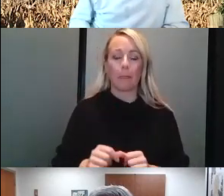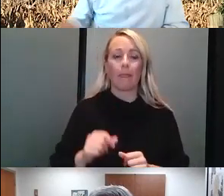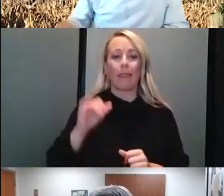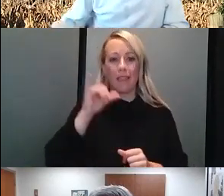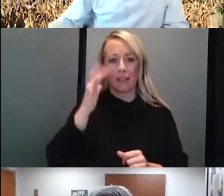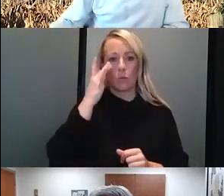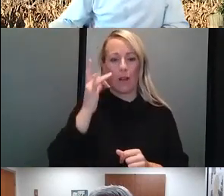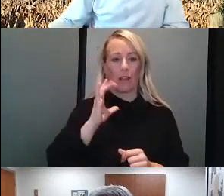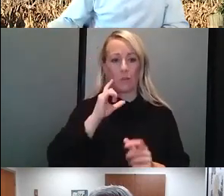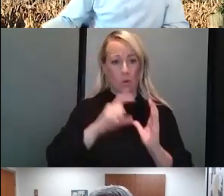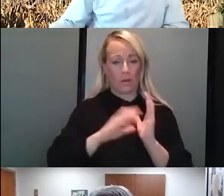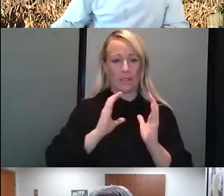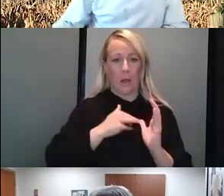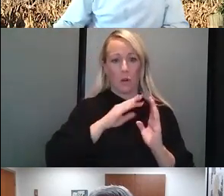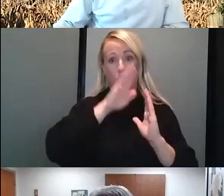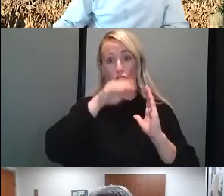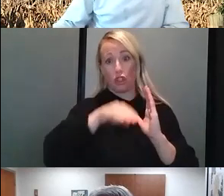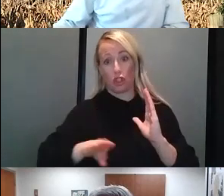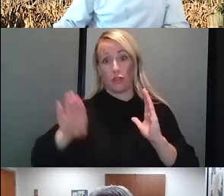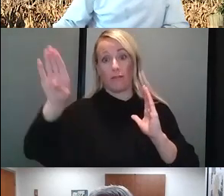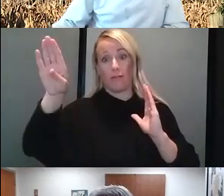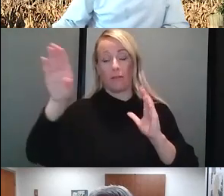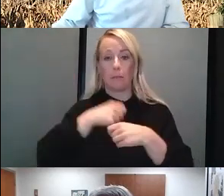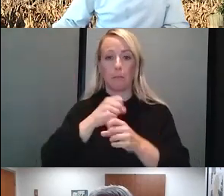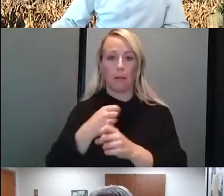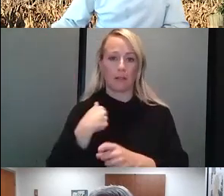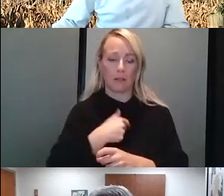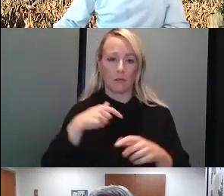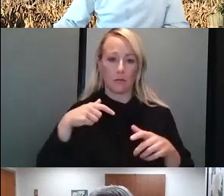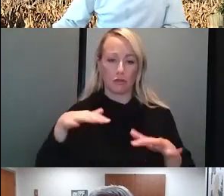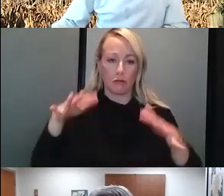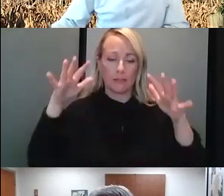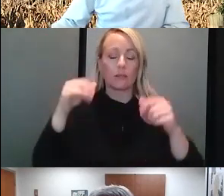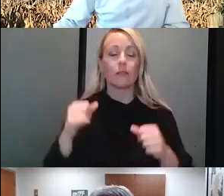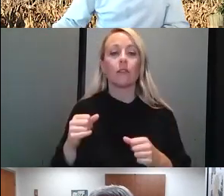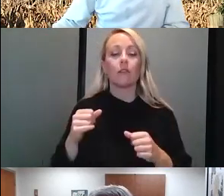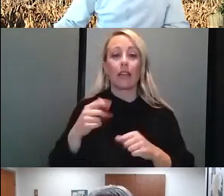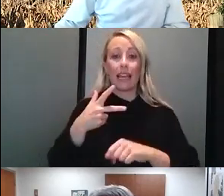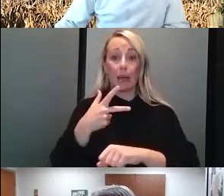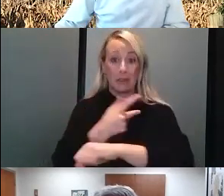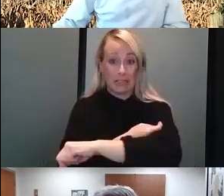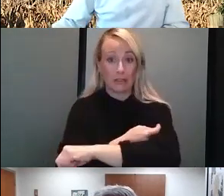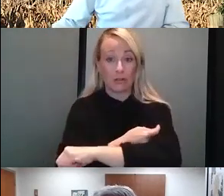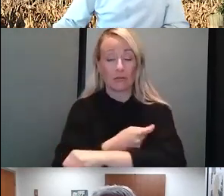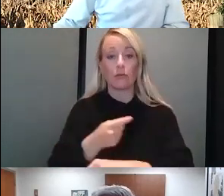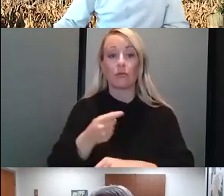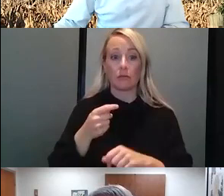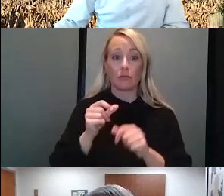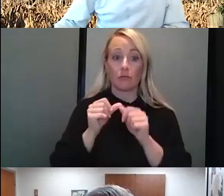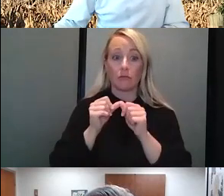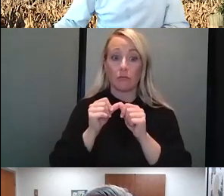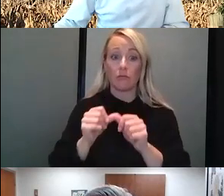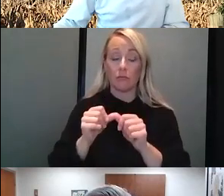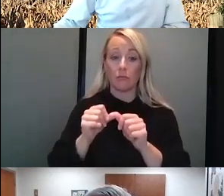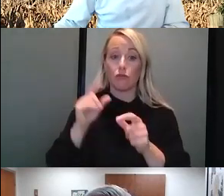makes us so nervous. Immunization, which continues to substantially reduce